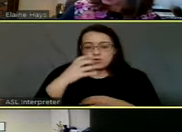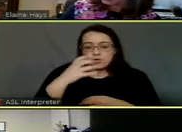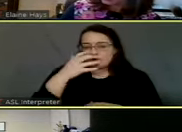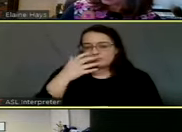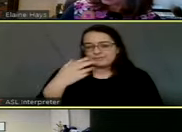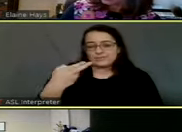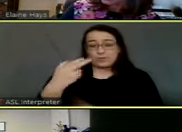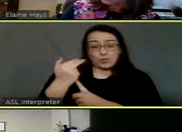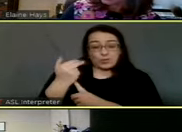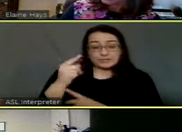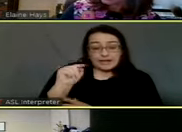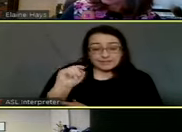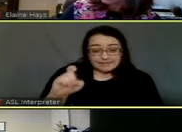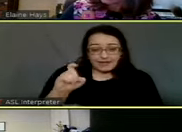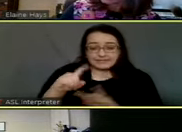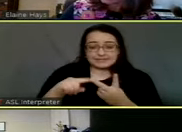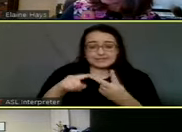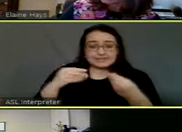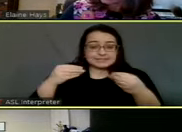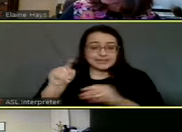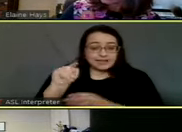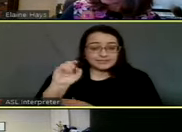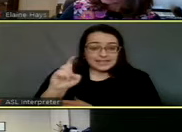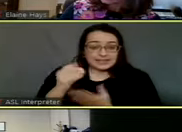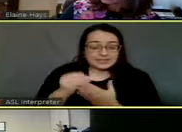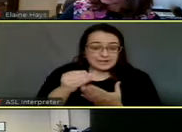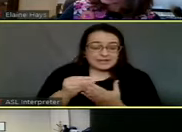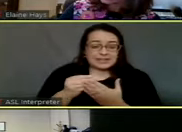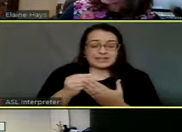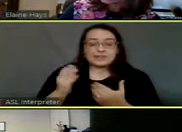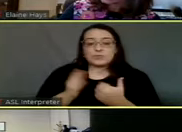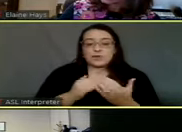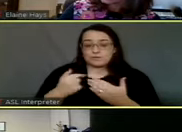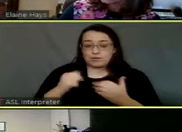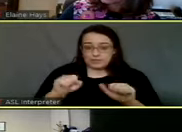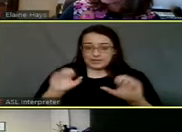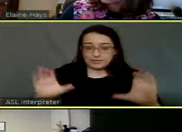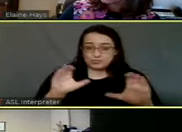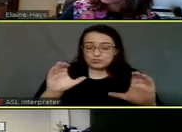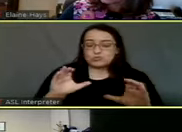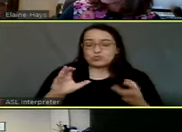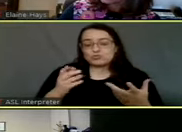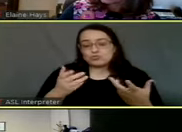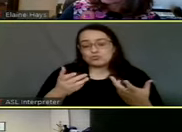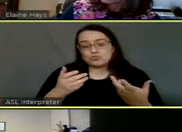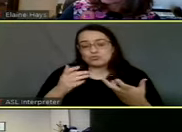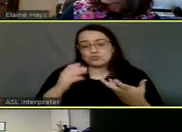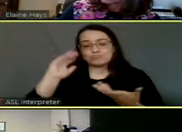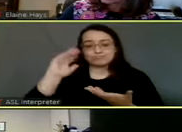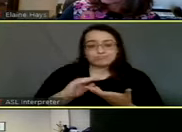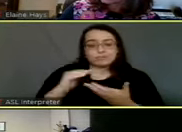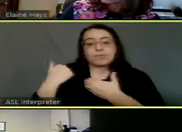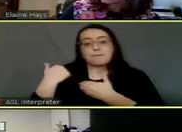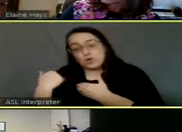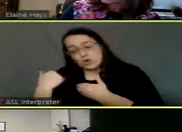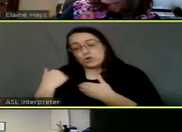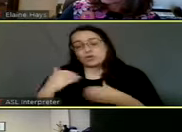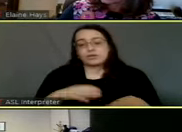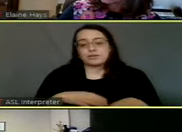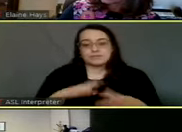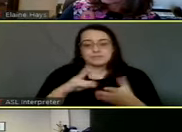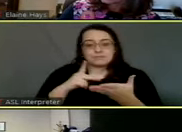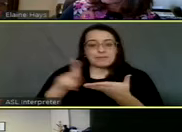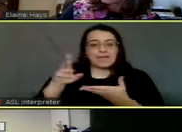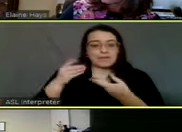and self-tax dollars because anything we can do to alleviate the burden, uh, on property owners, um, in paying